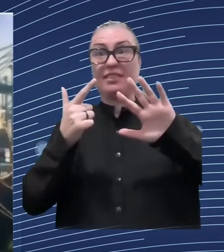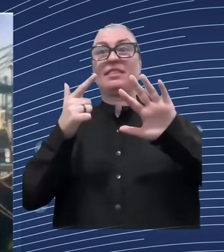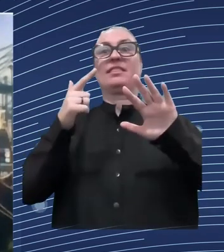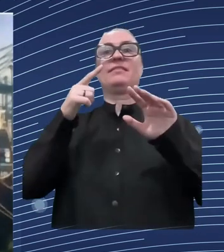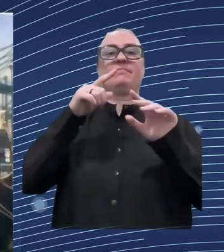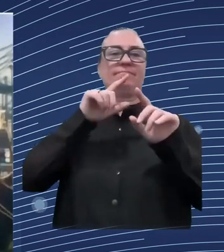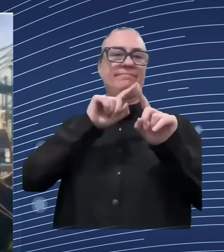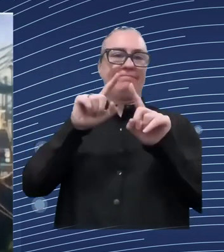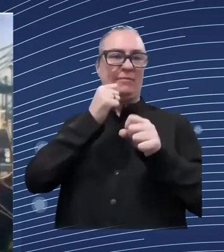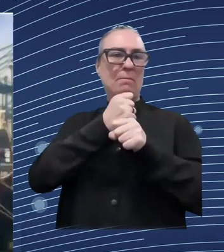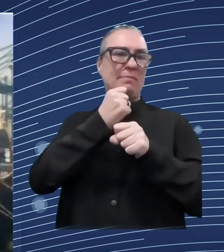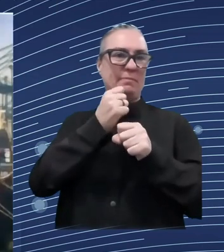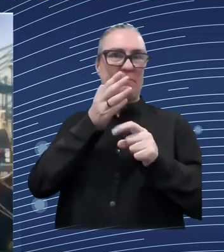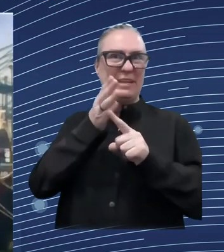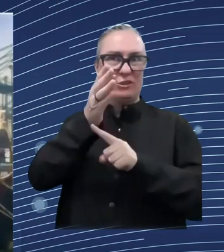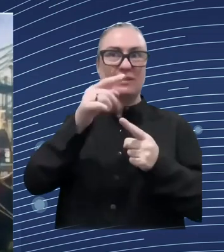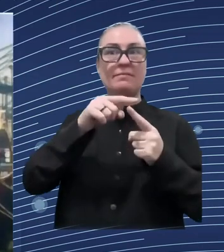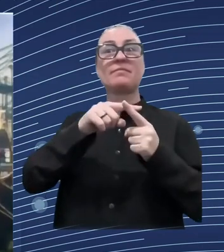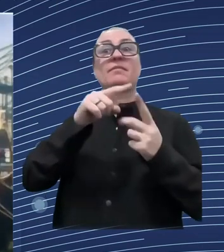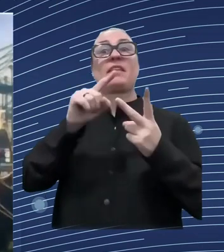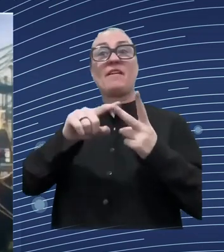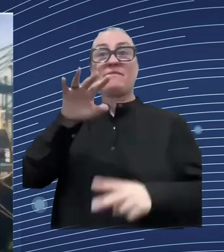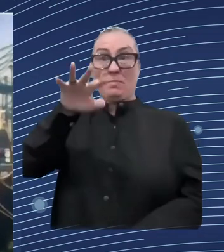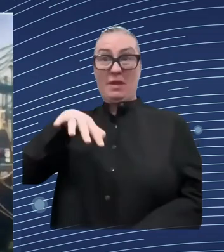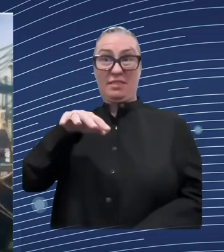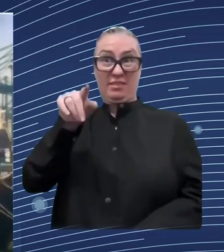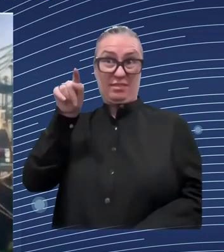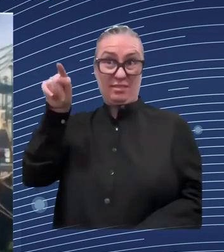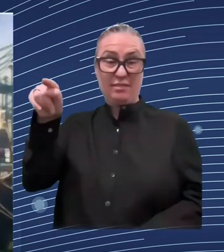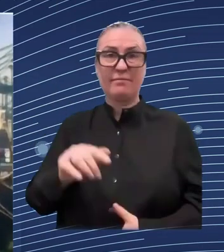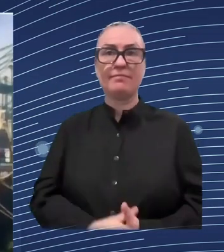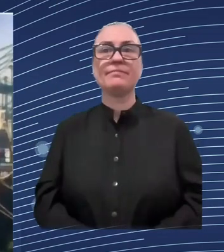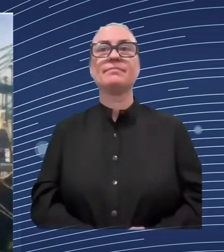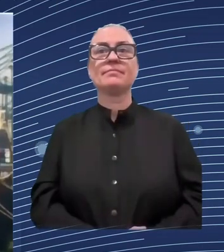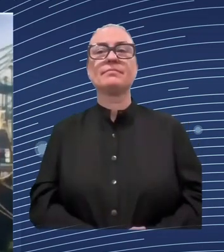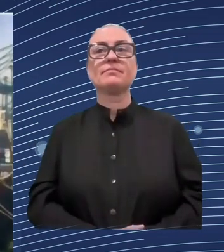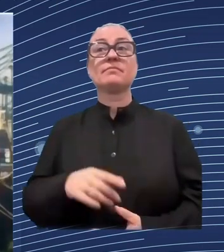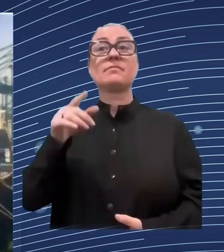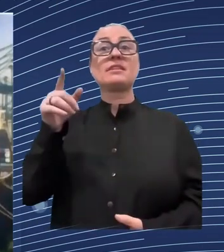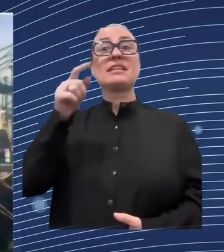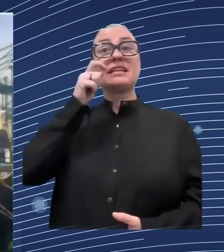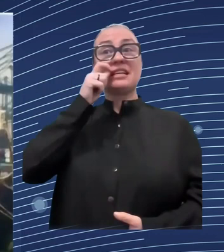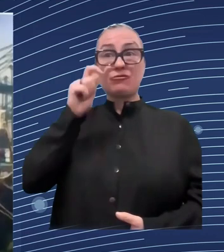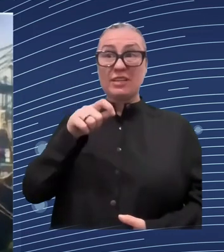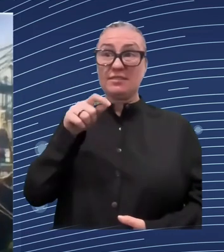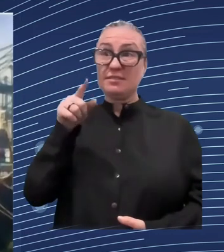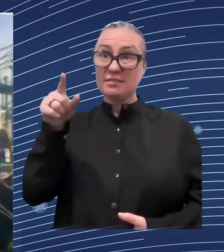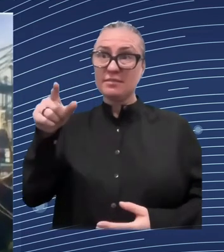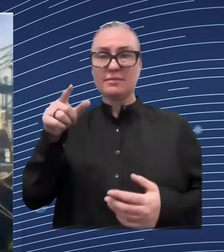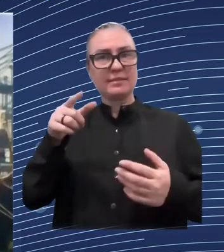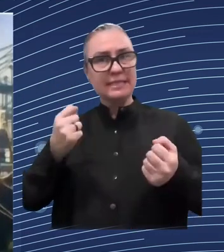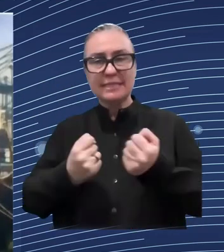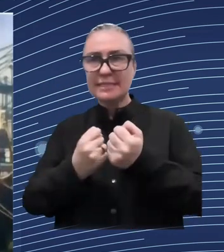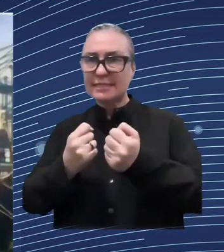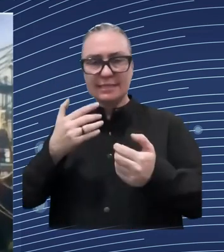um what i i just want to pause for a second to to really uh remind everyone of what a